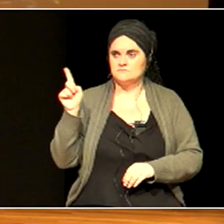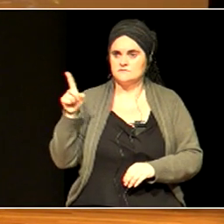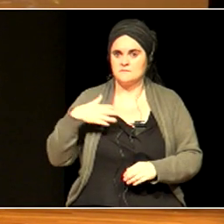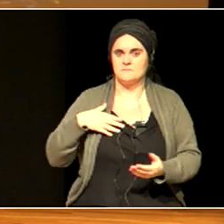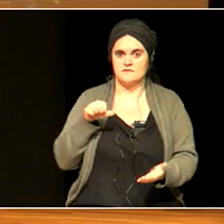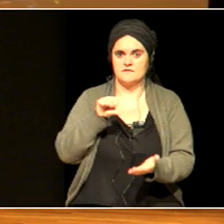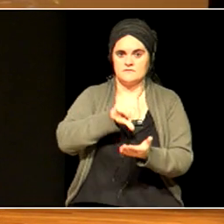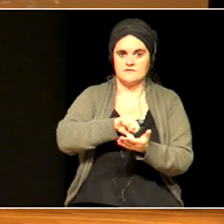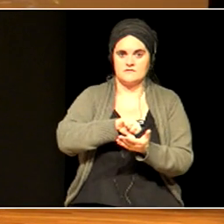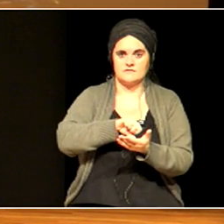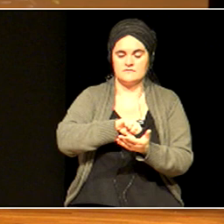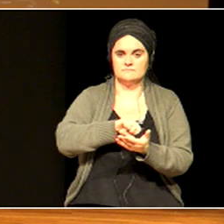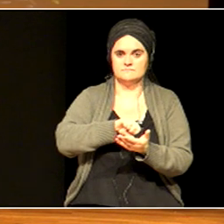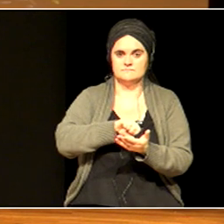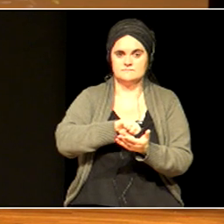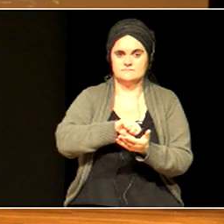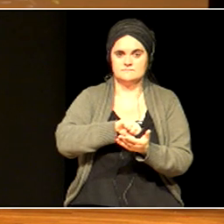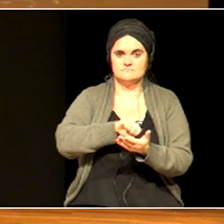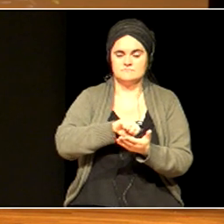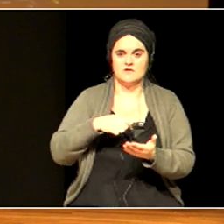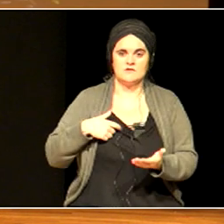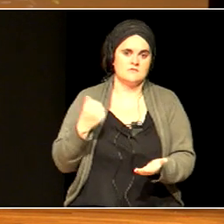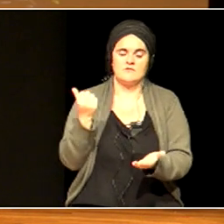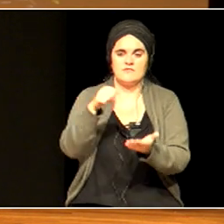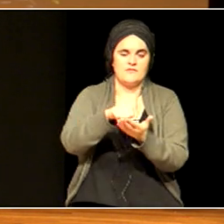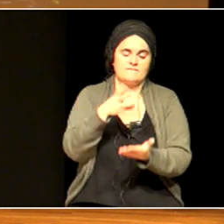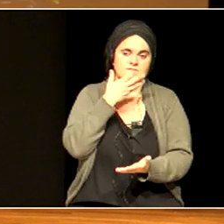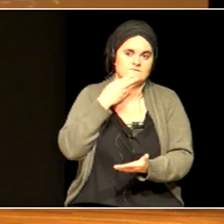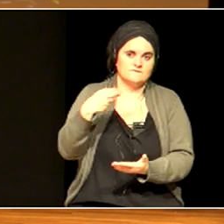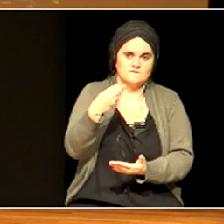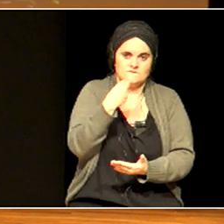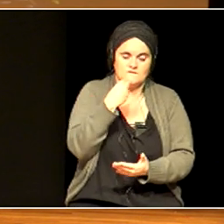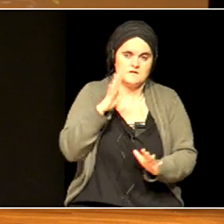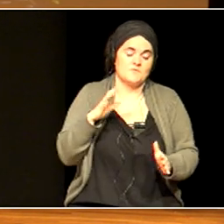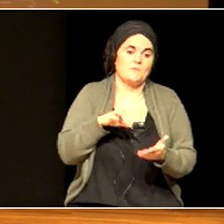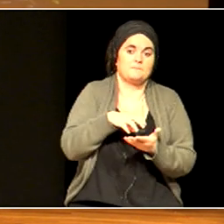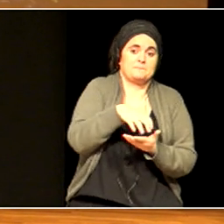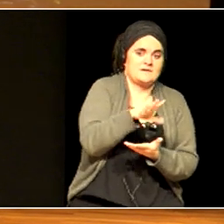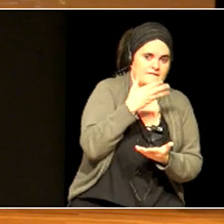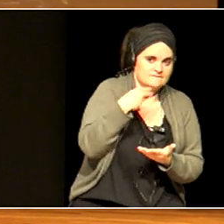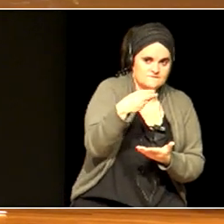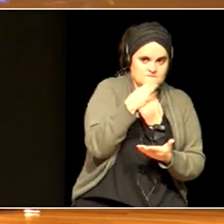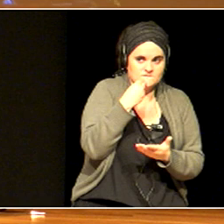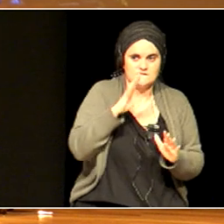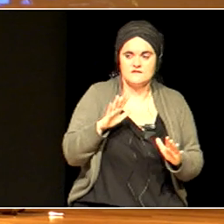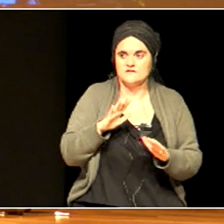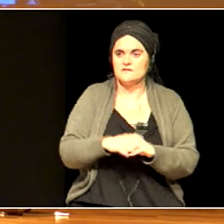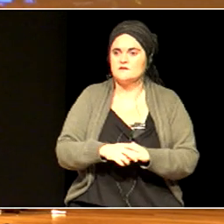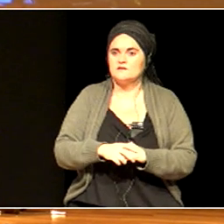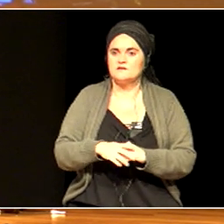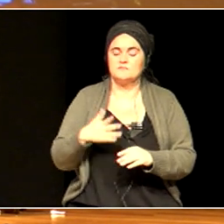It's a beautiful city. Well, parts of it are beautiful, but that's what we tend to show the tourists.